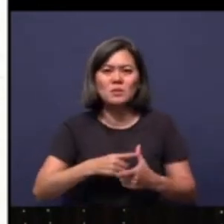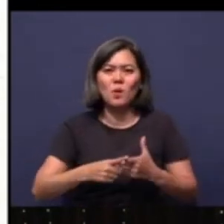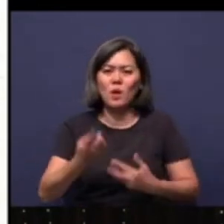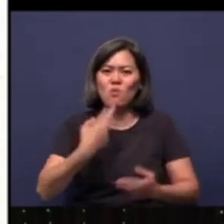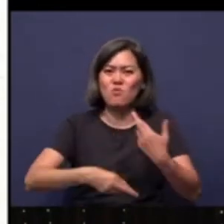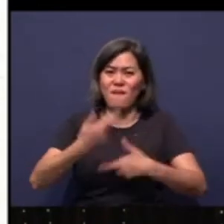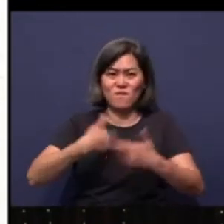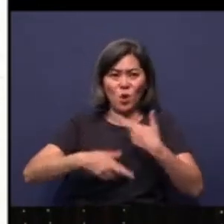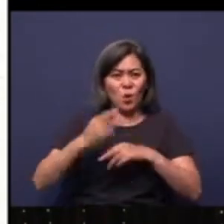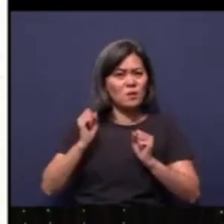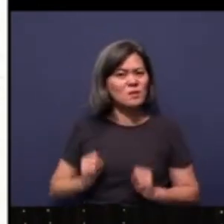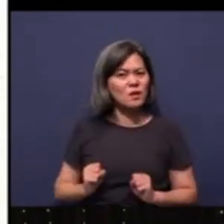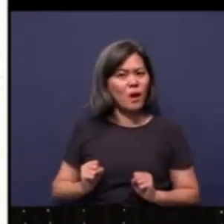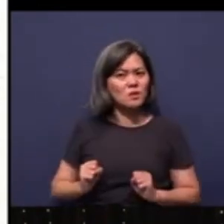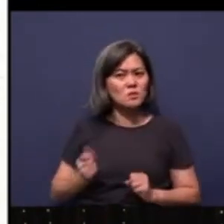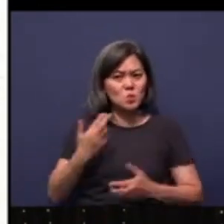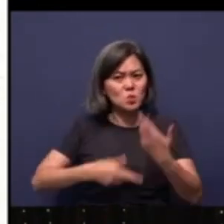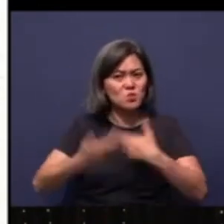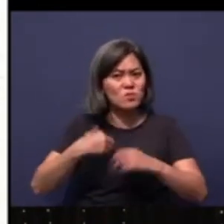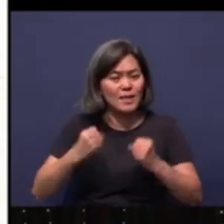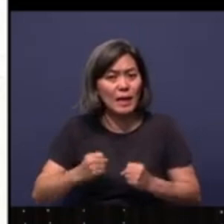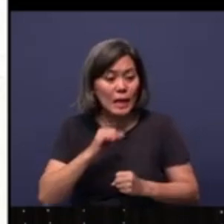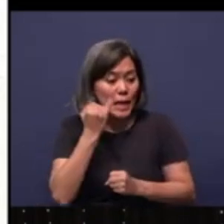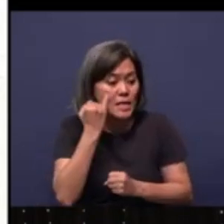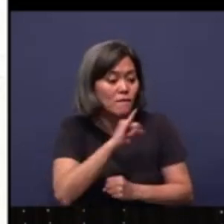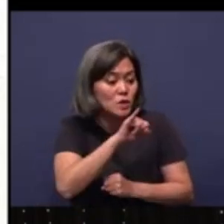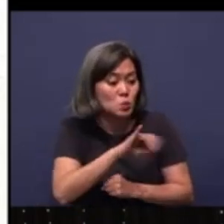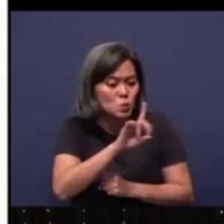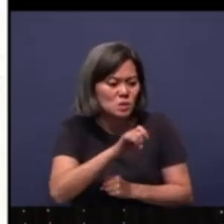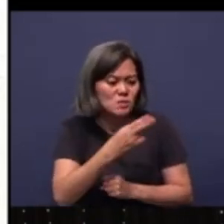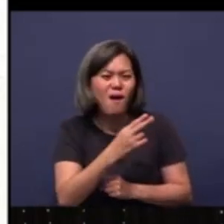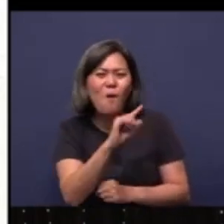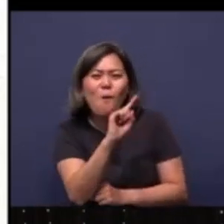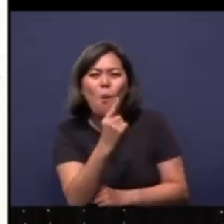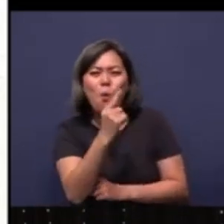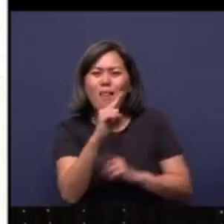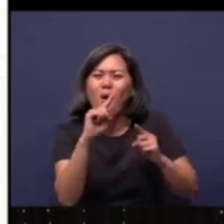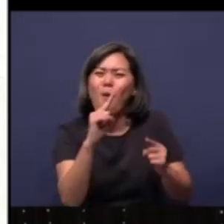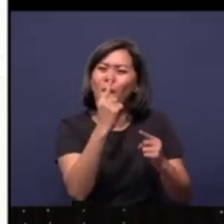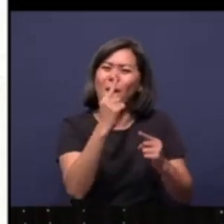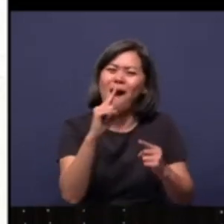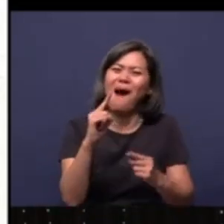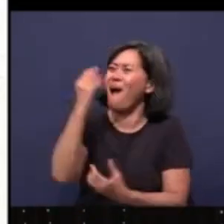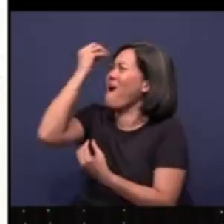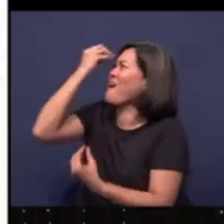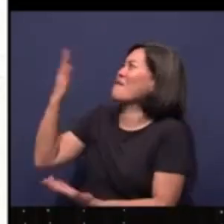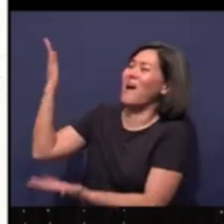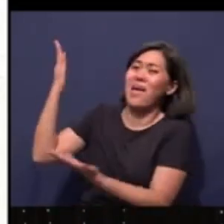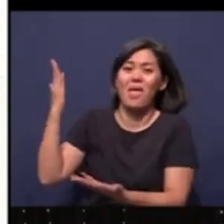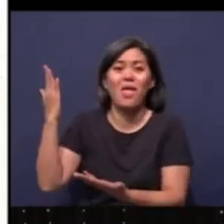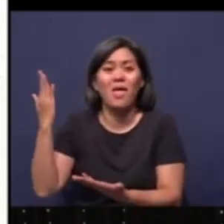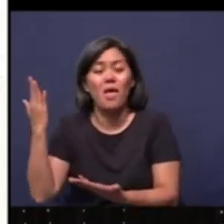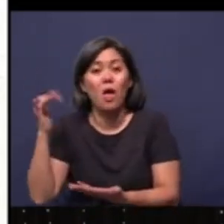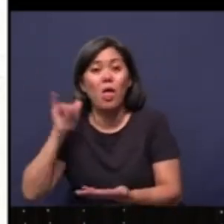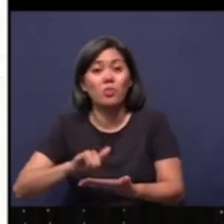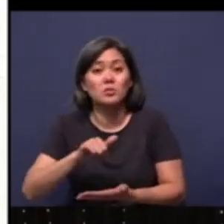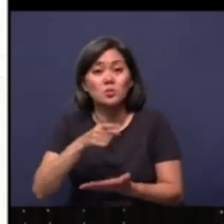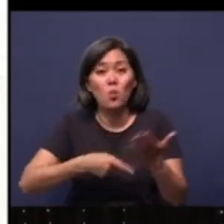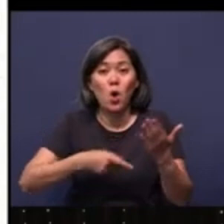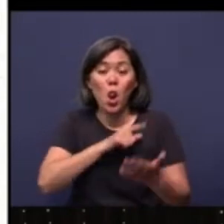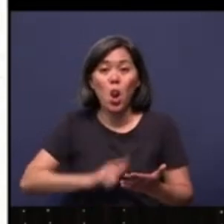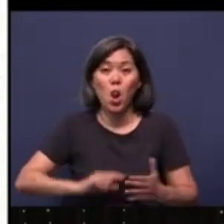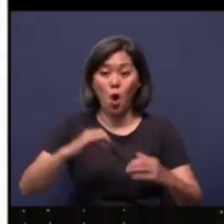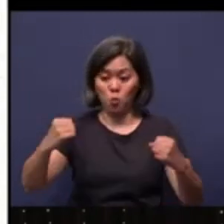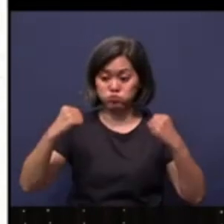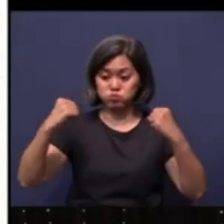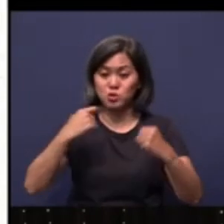it? Can we see a reversal? If Judah would only, only obey God. This is what the Lord Almighty says,